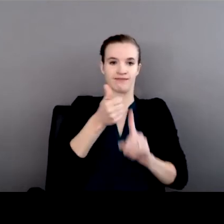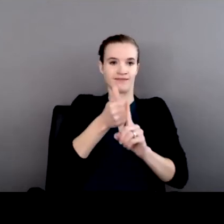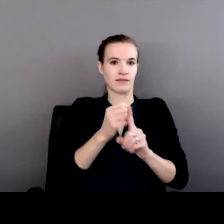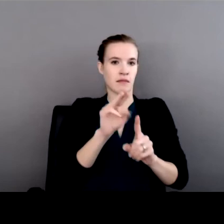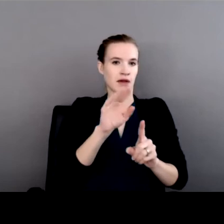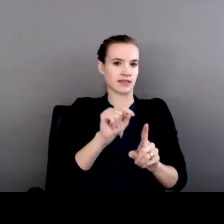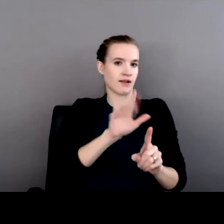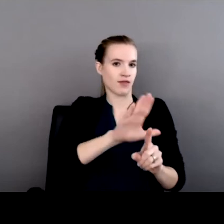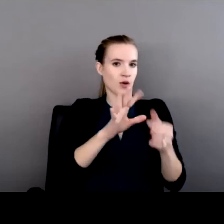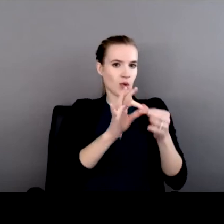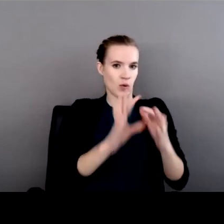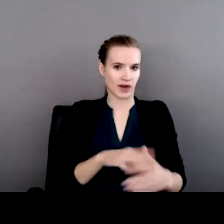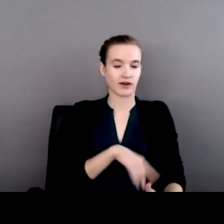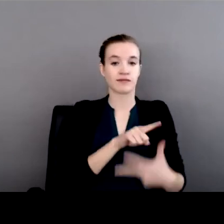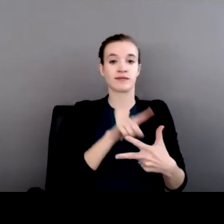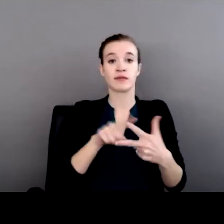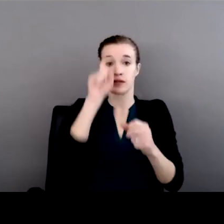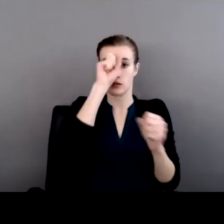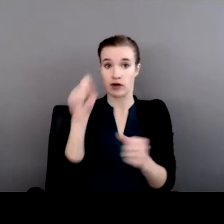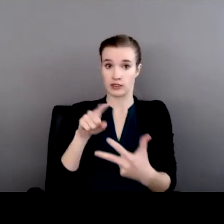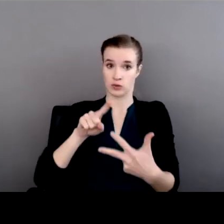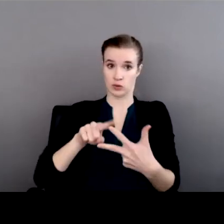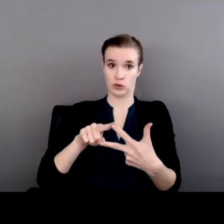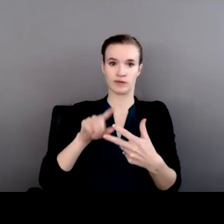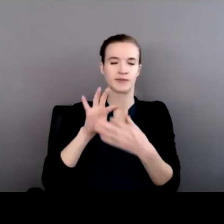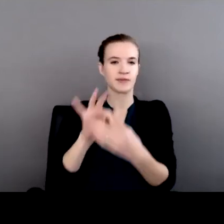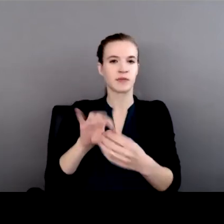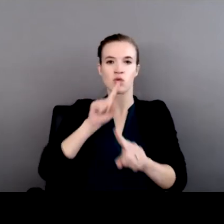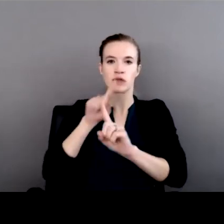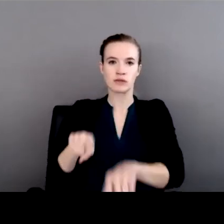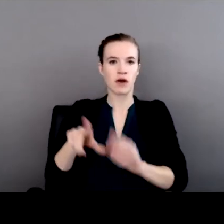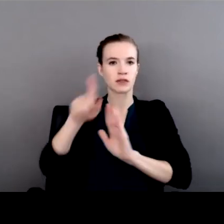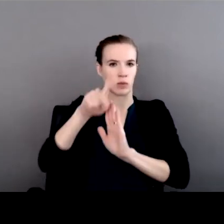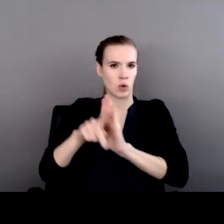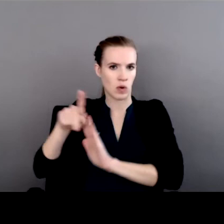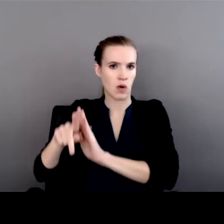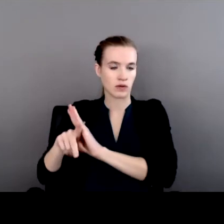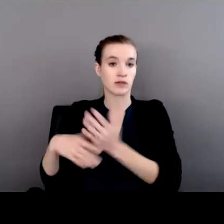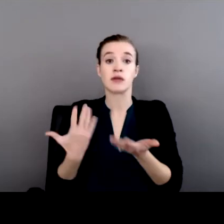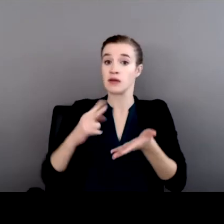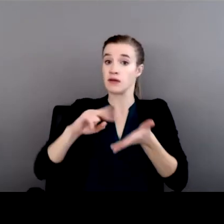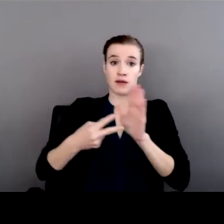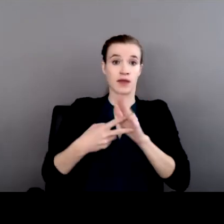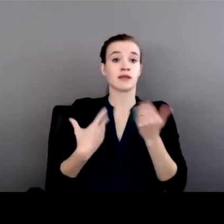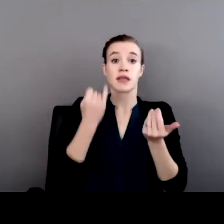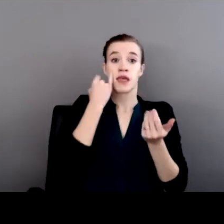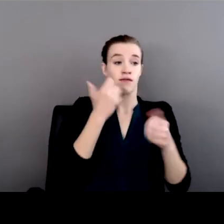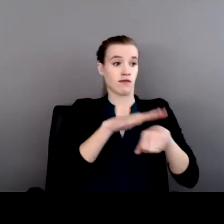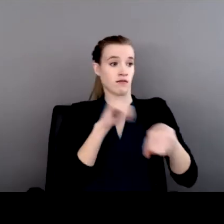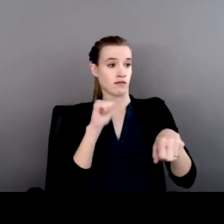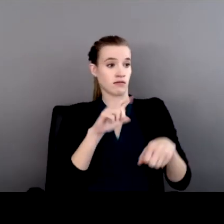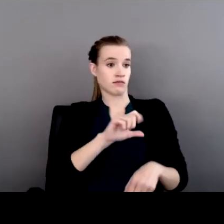response protocols. Upon request of tribal, state, or local law enforcement, the FBI is to